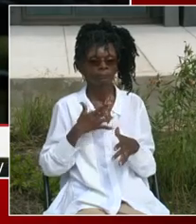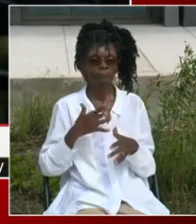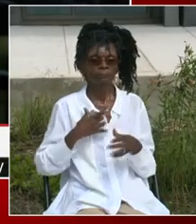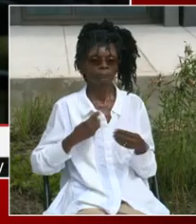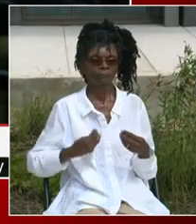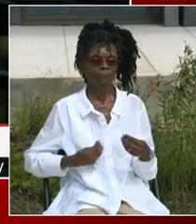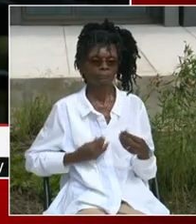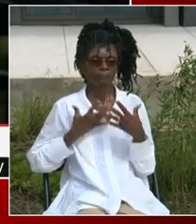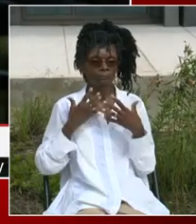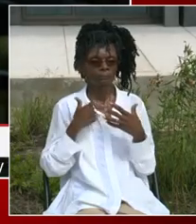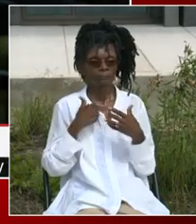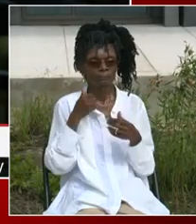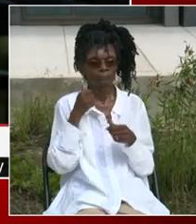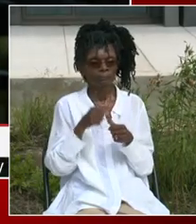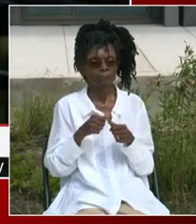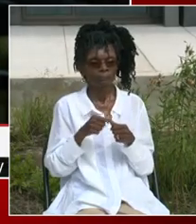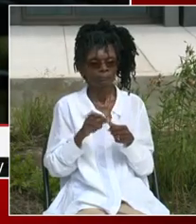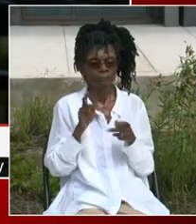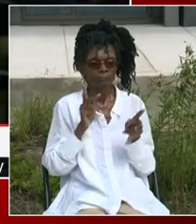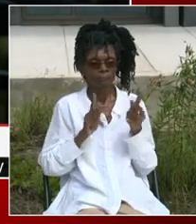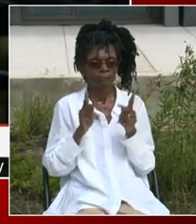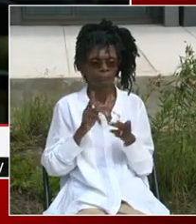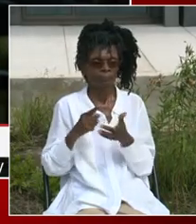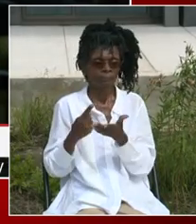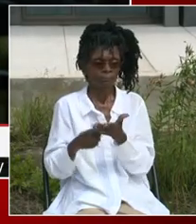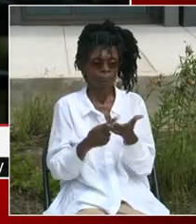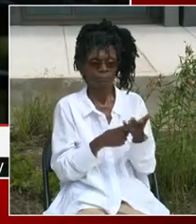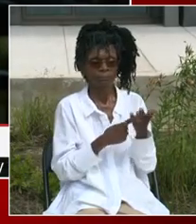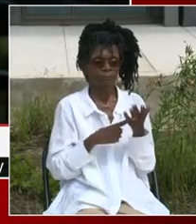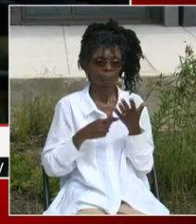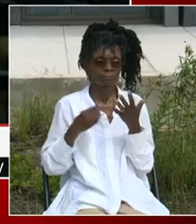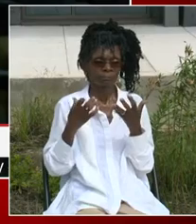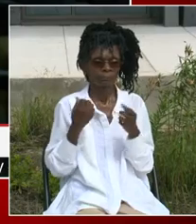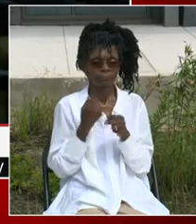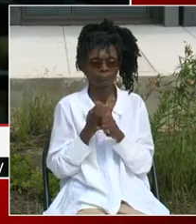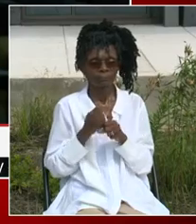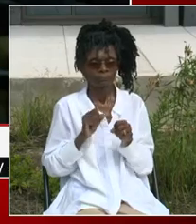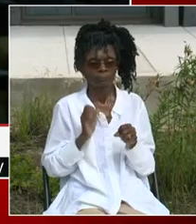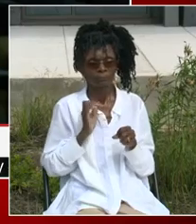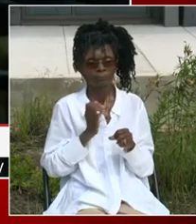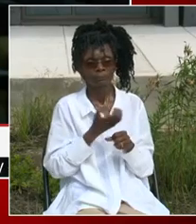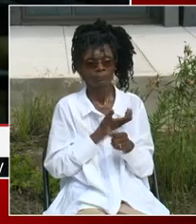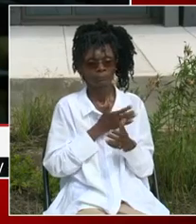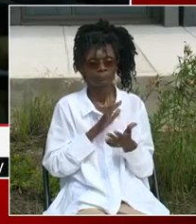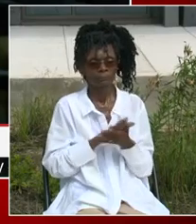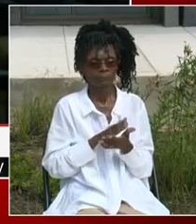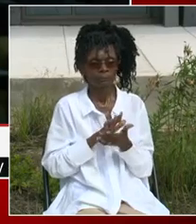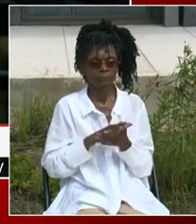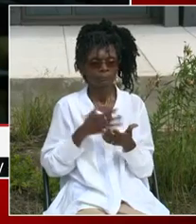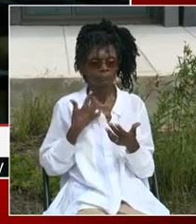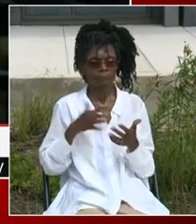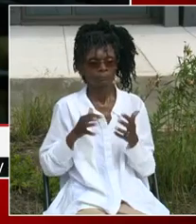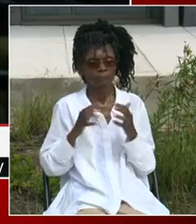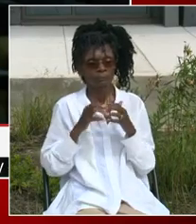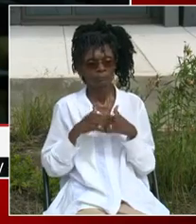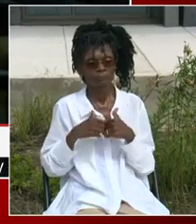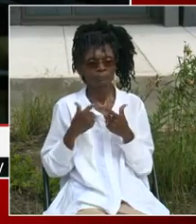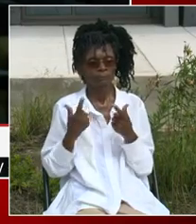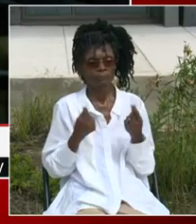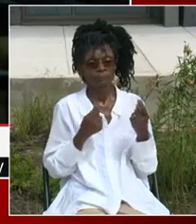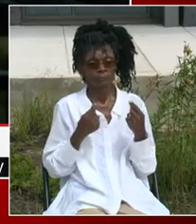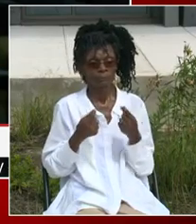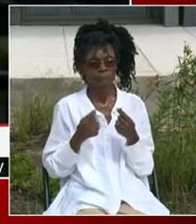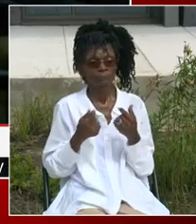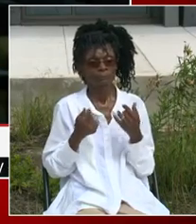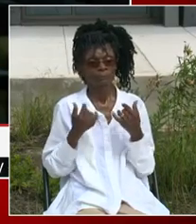the fabric of our community. And we worked with then Councilmember Bowser and then Councilmember Brandon Todd and the like, and we kept